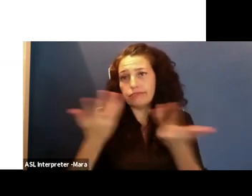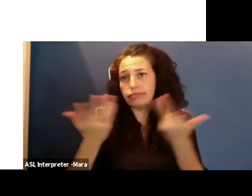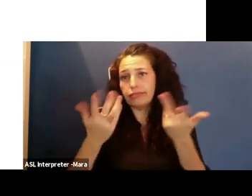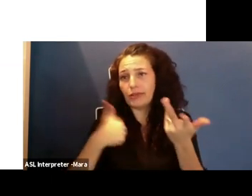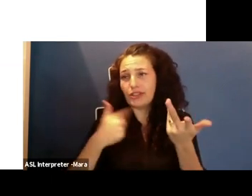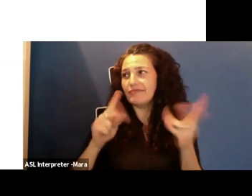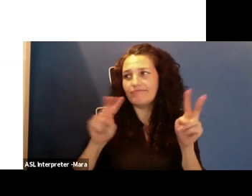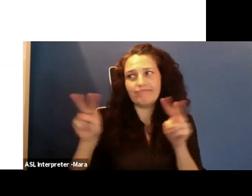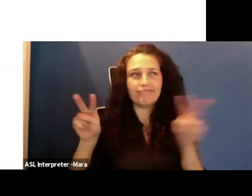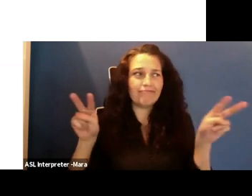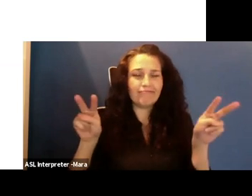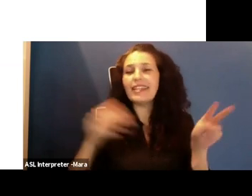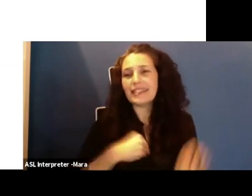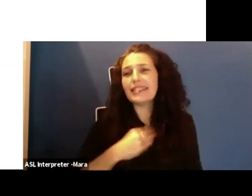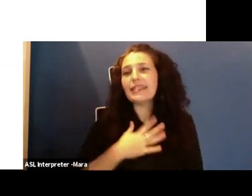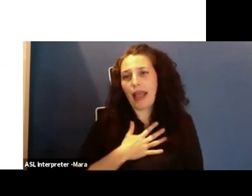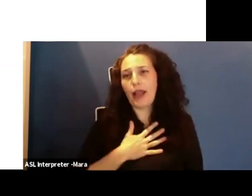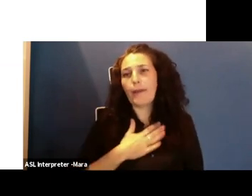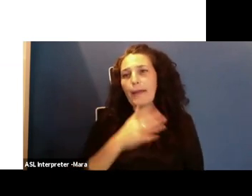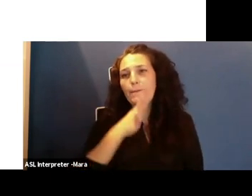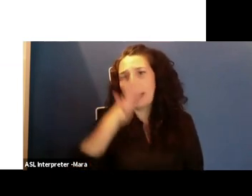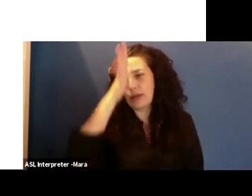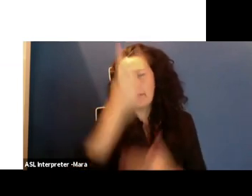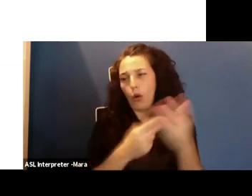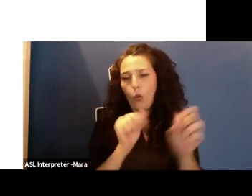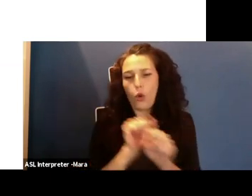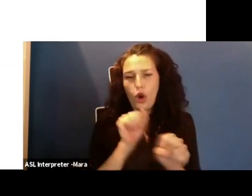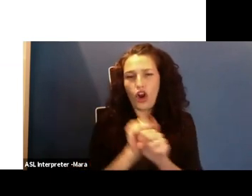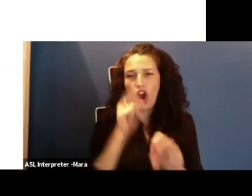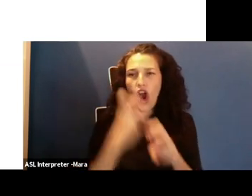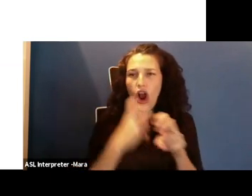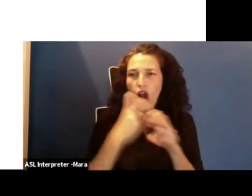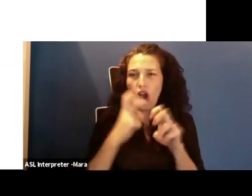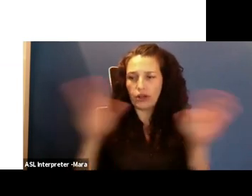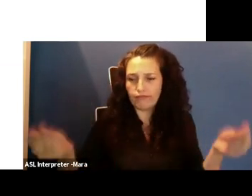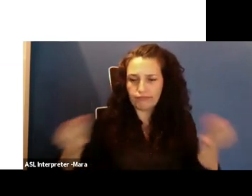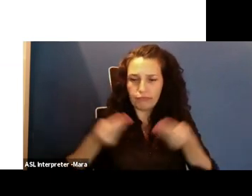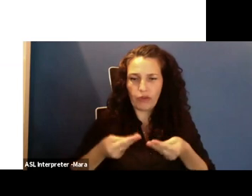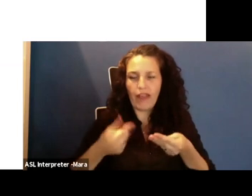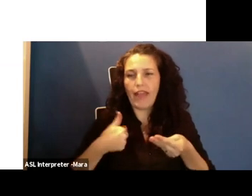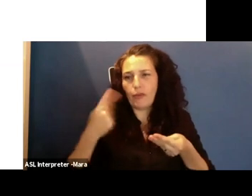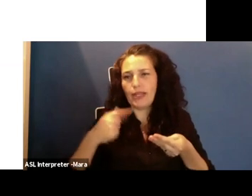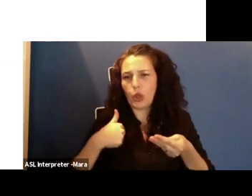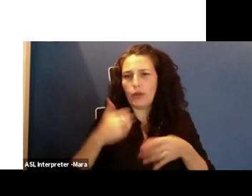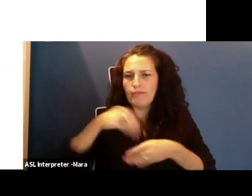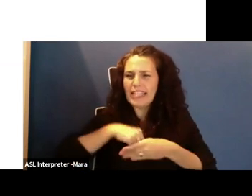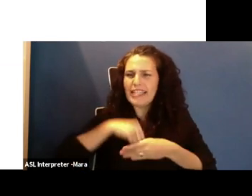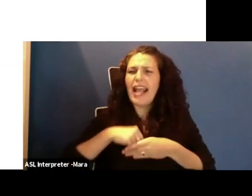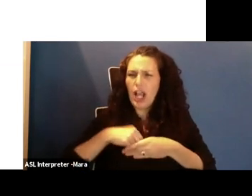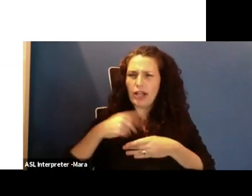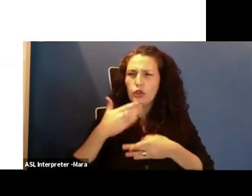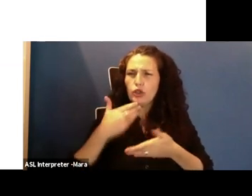really hard to provide for me. And so that work ethic that they had, it was just instilled in me. And so because of that, I do